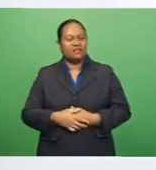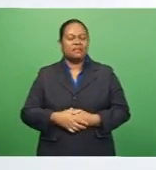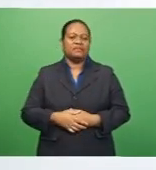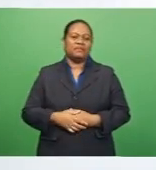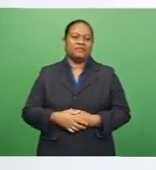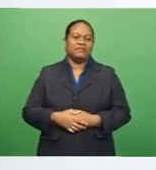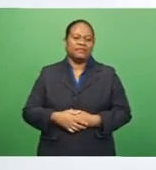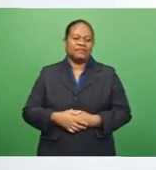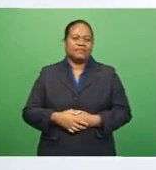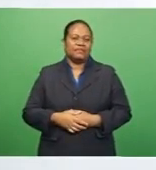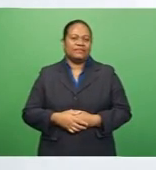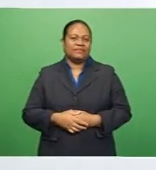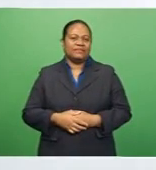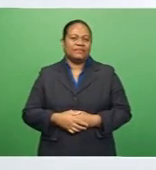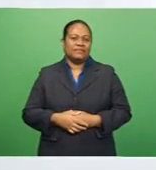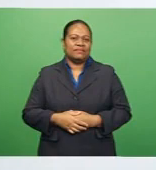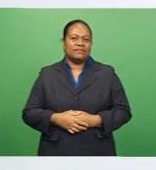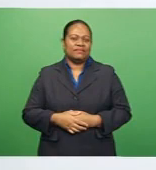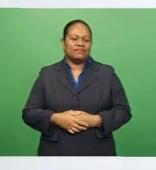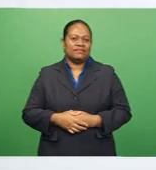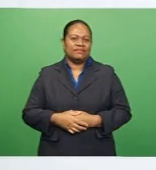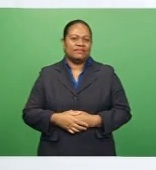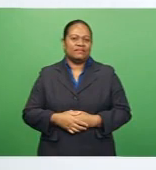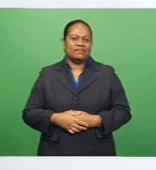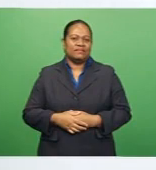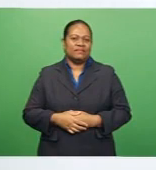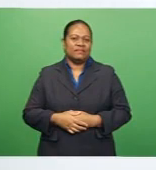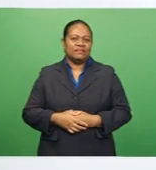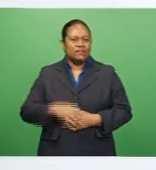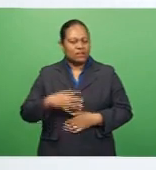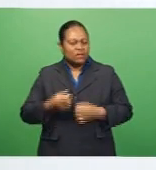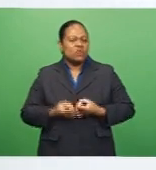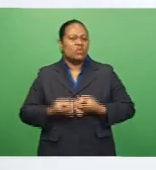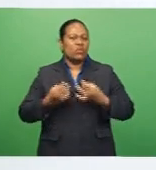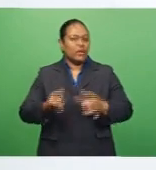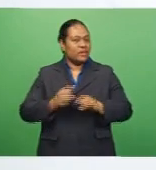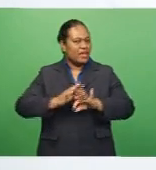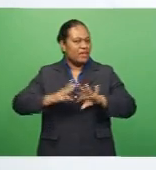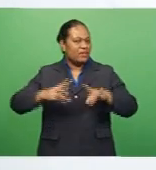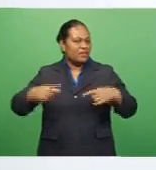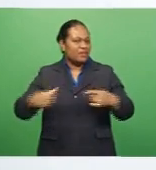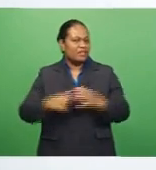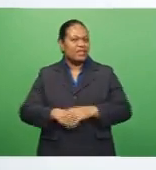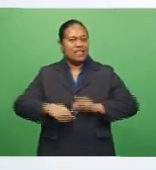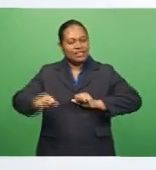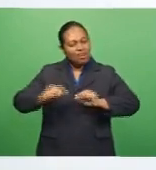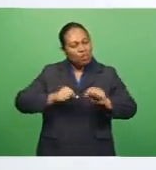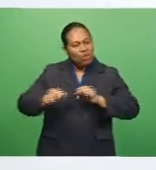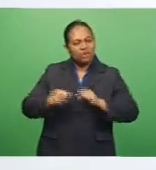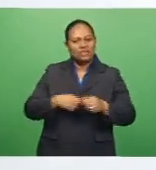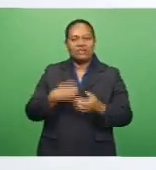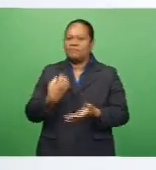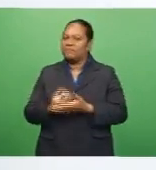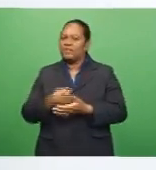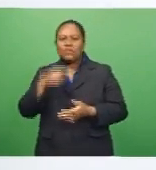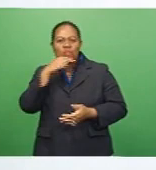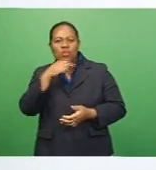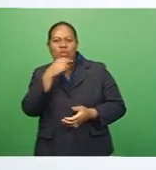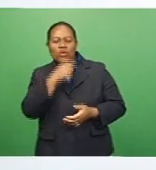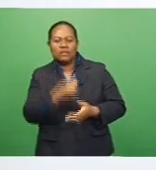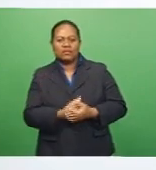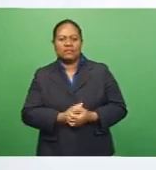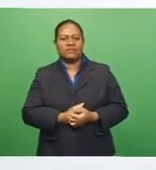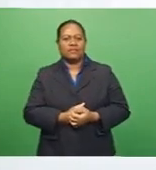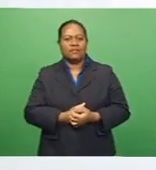in Sam and our team, my boxing academy boys. So